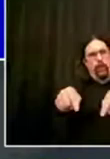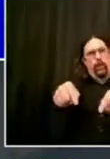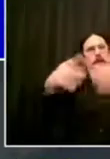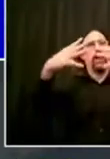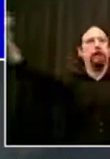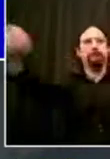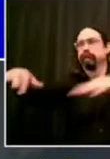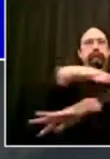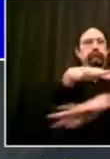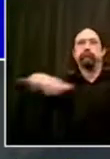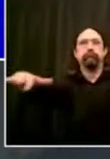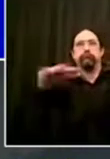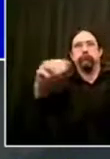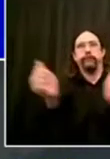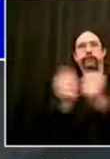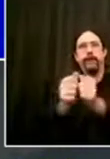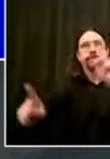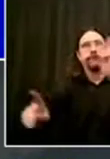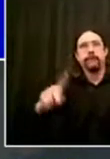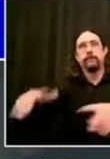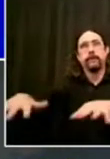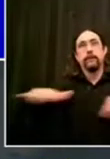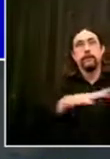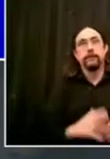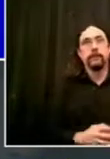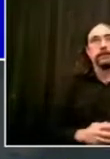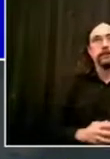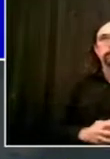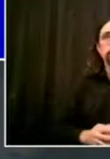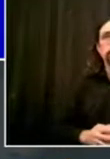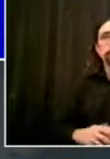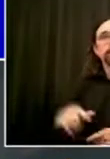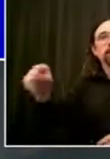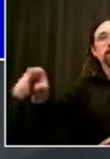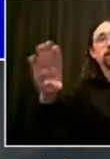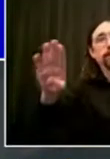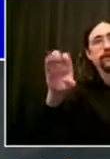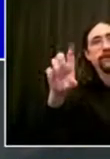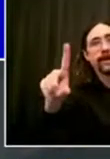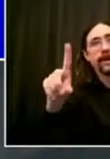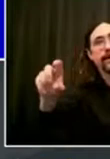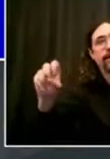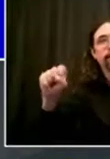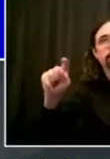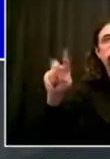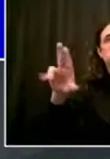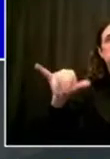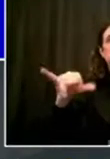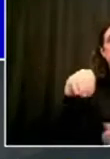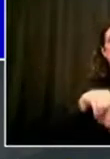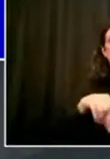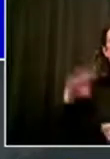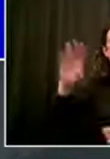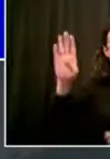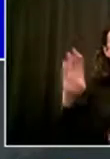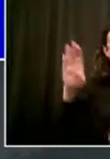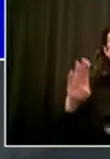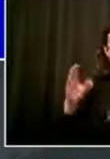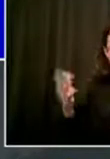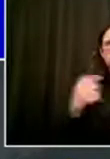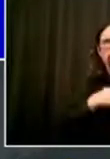extraordinary Cure Violence Organization, SOS Bed-Stuy, out there leading people, showing them there was a better way.